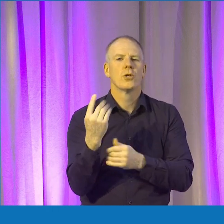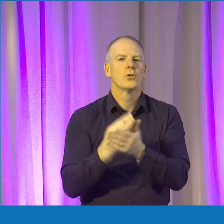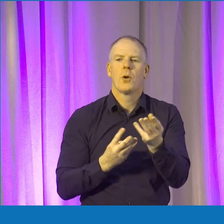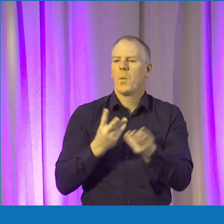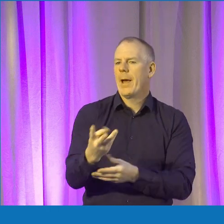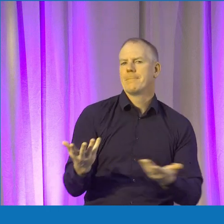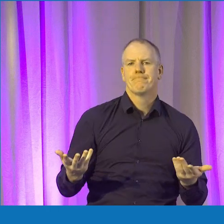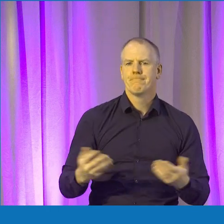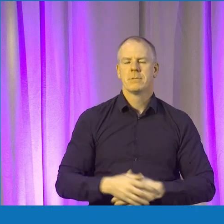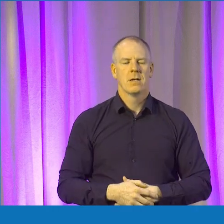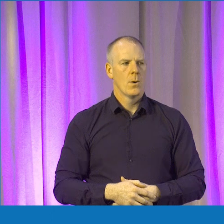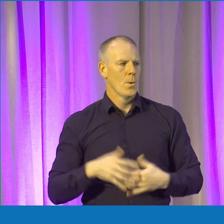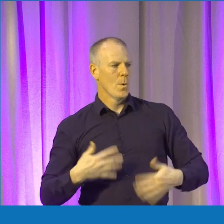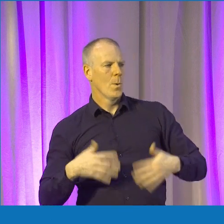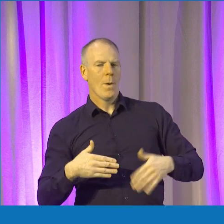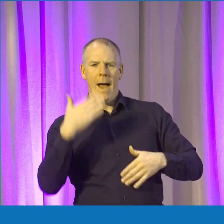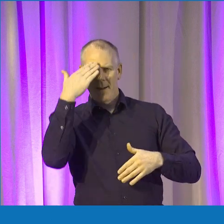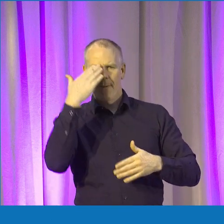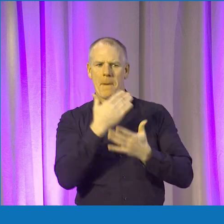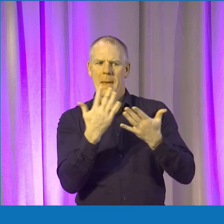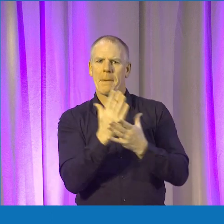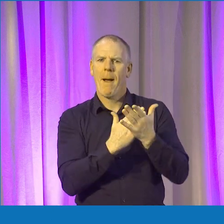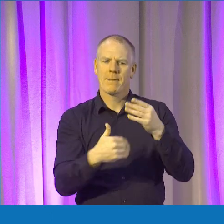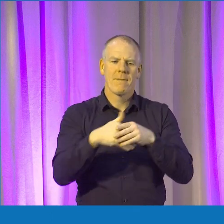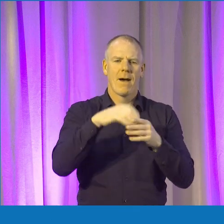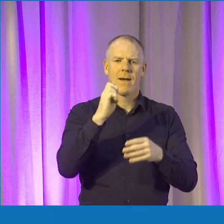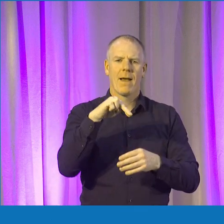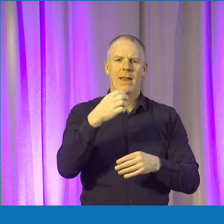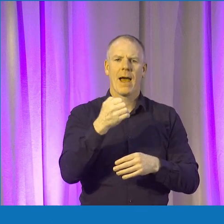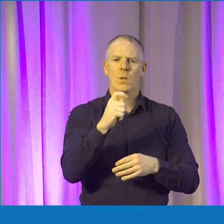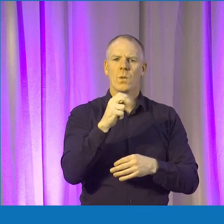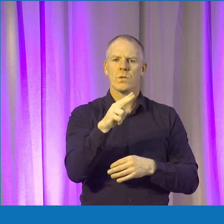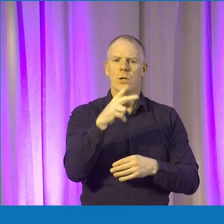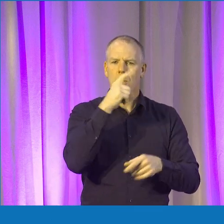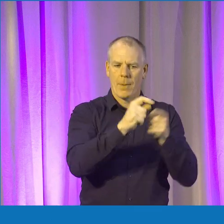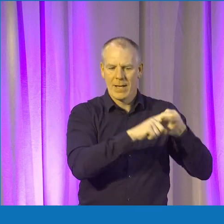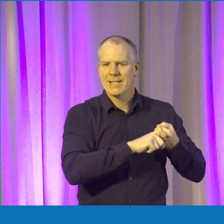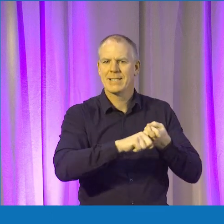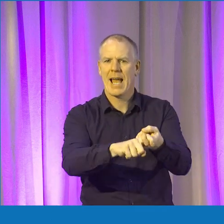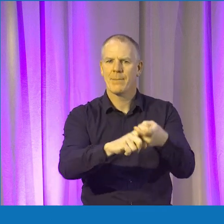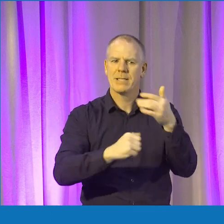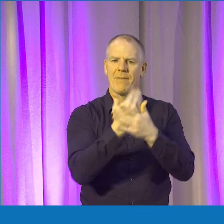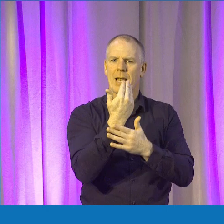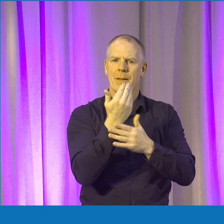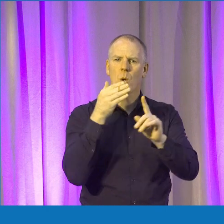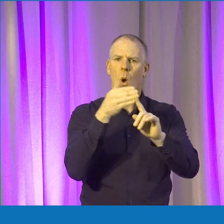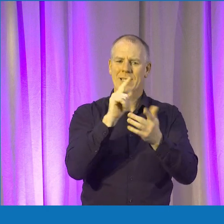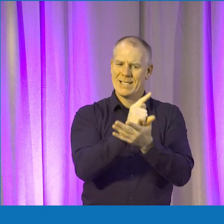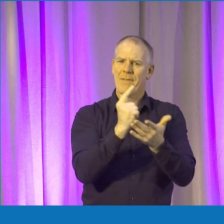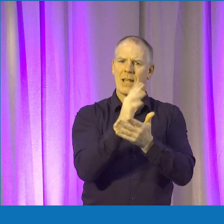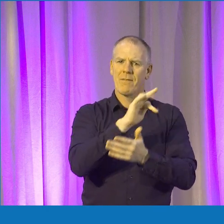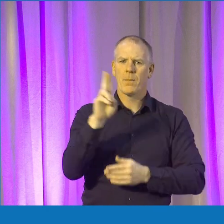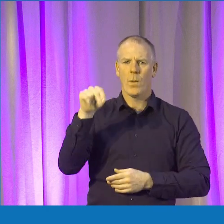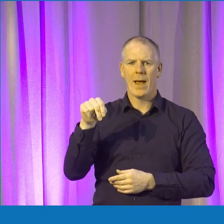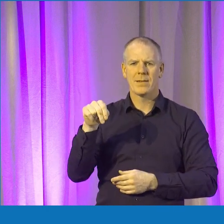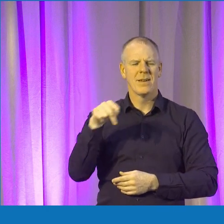Okay, amazing. And I know that a big part with Enactus is the Sustainable Development Goals, the 17 with the UN. The